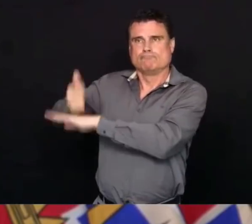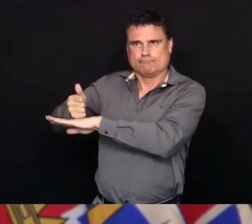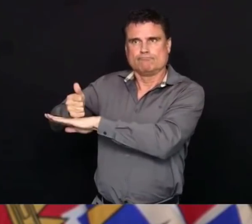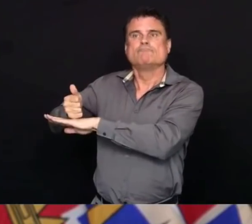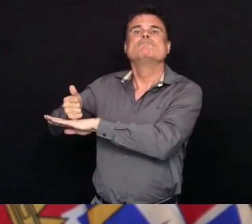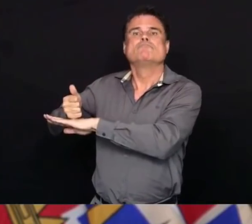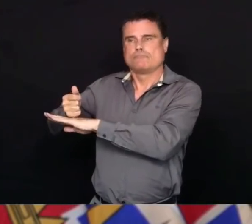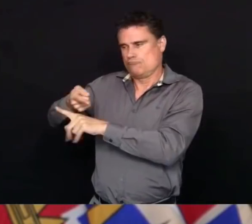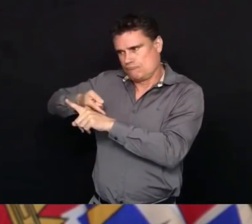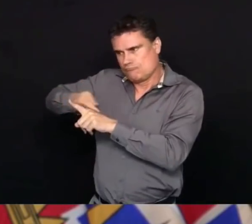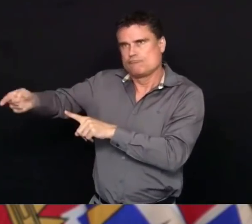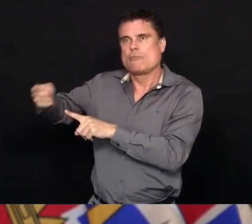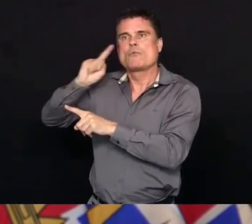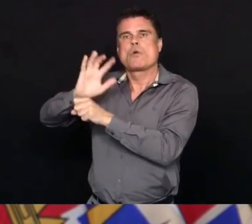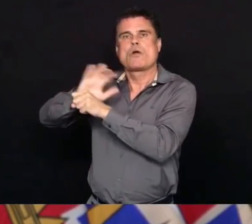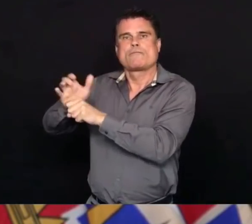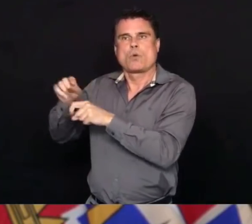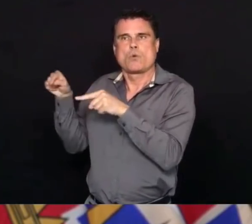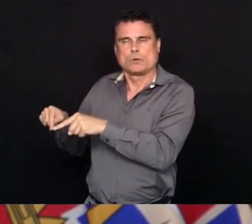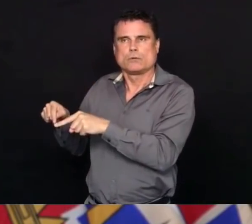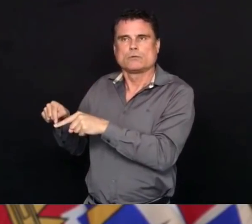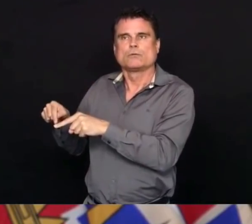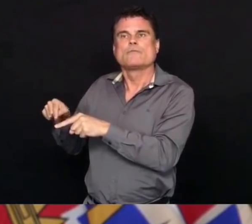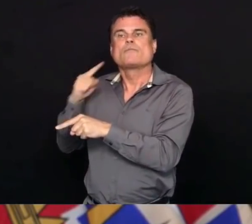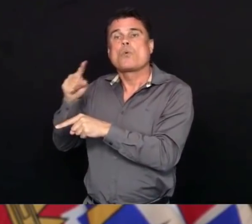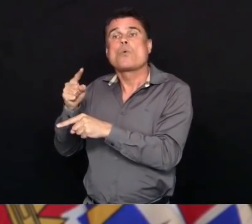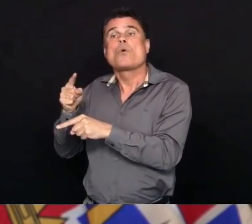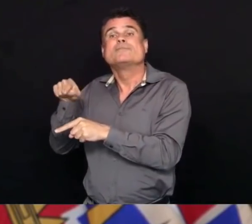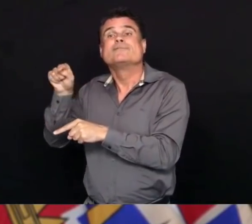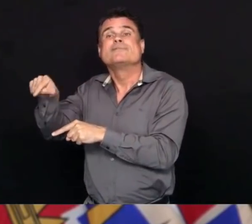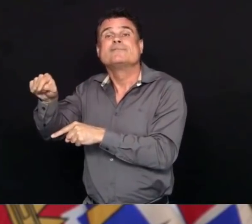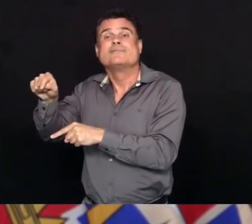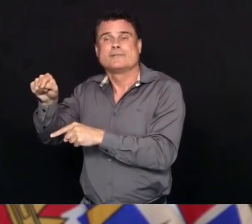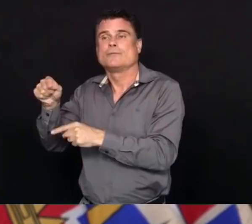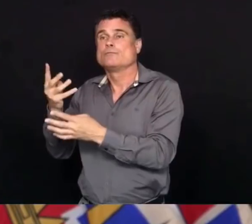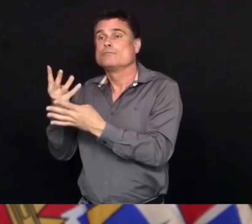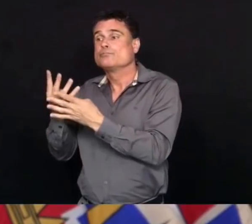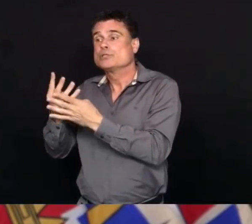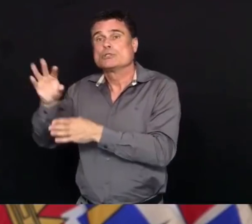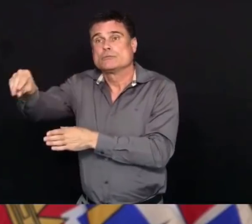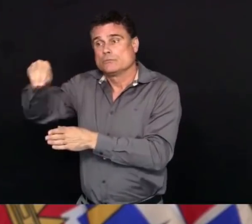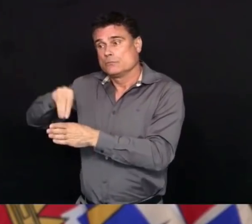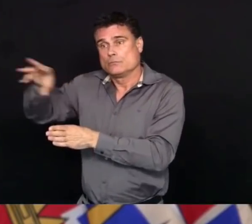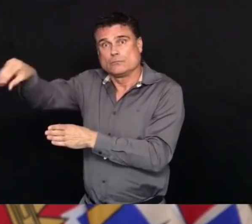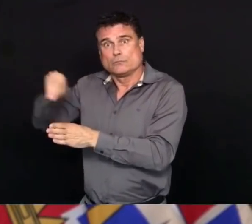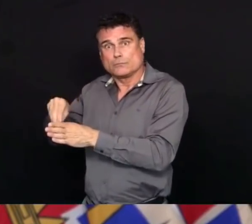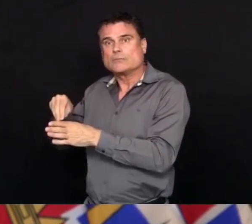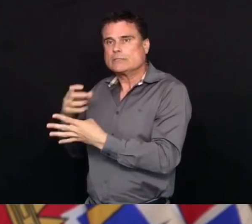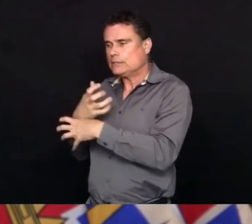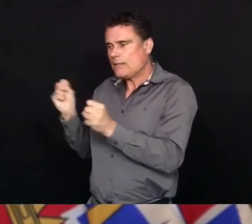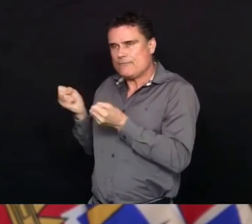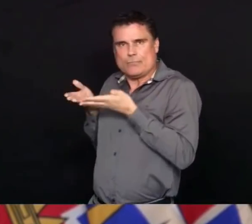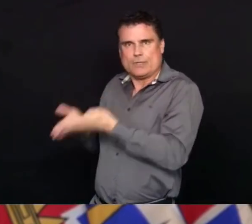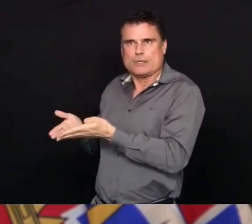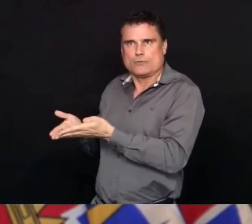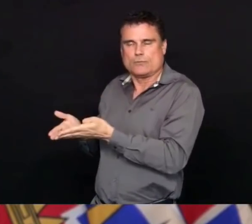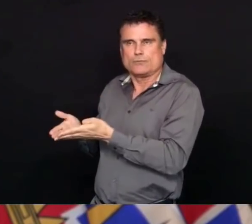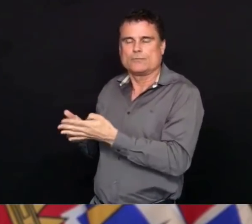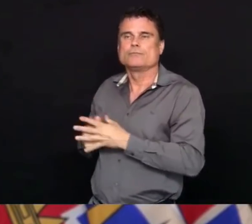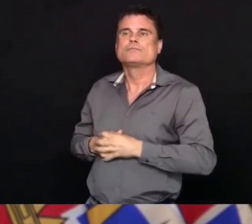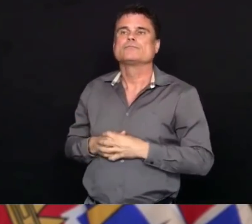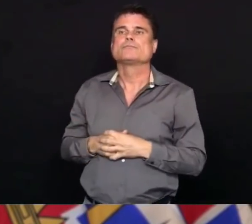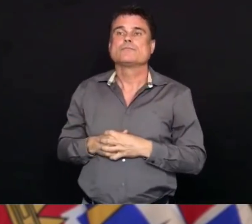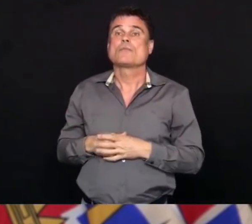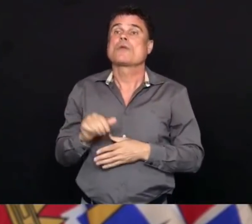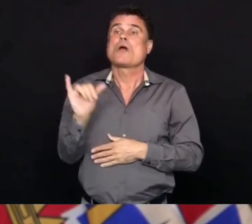safely and securely cared for if need be in hospital. And in addition, Fraser Health is looking at